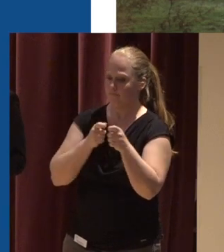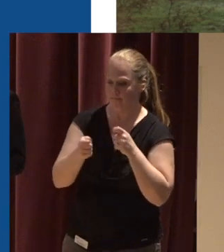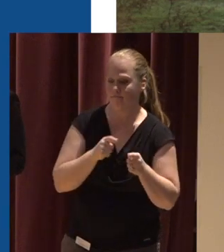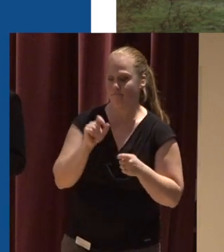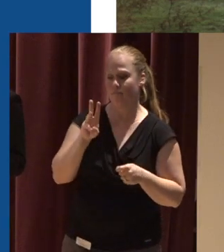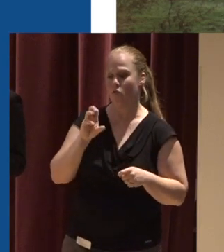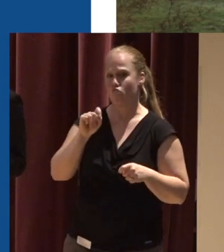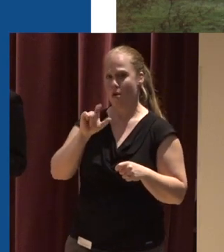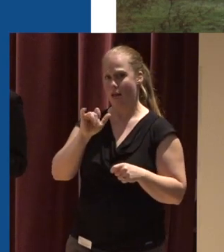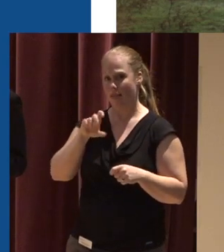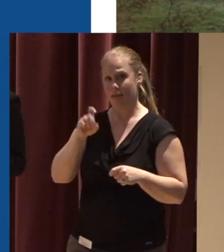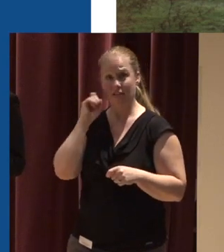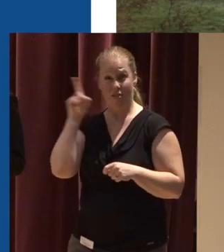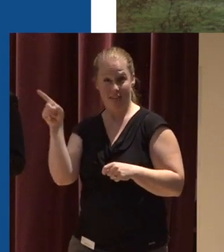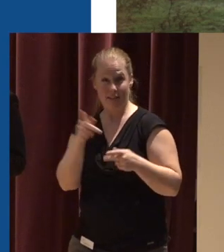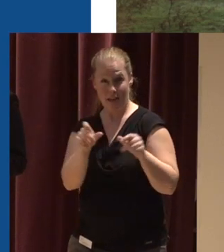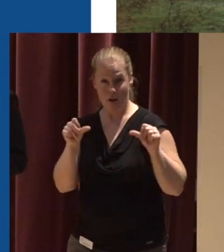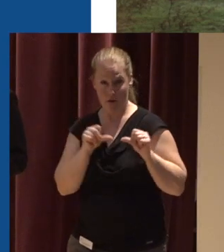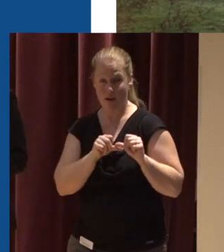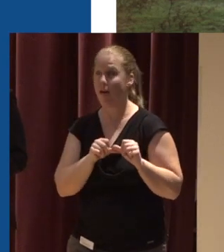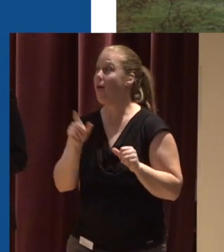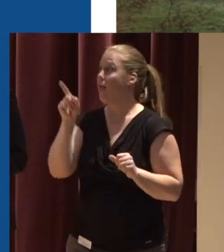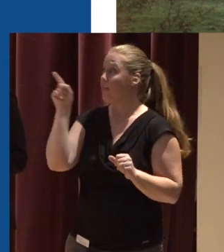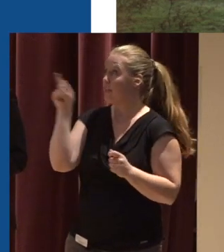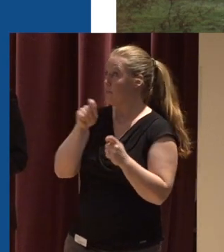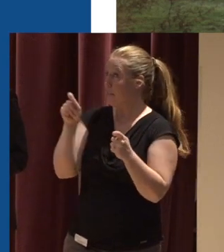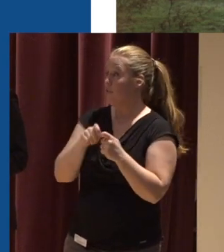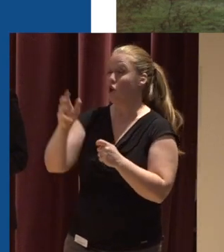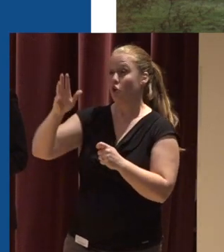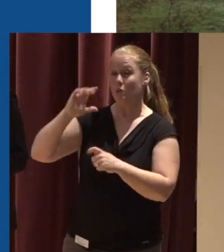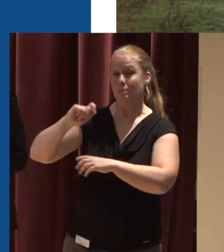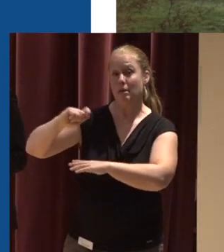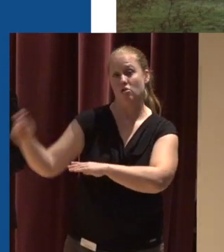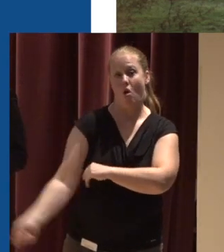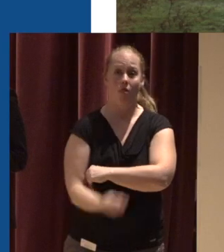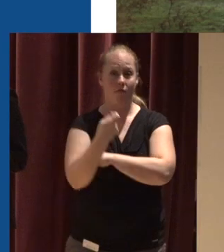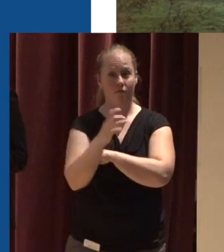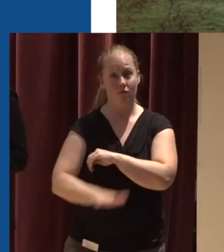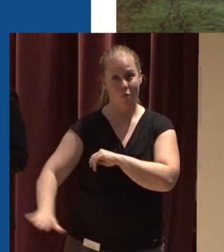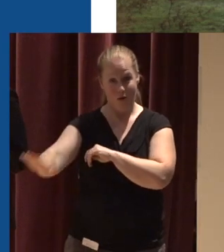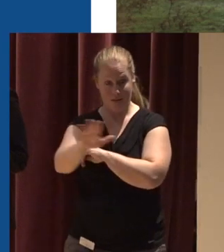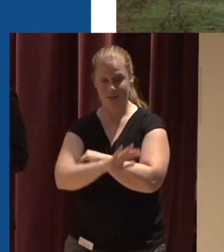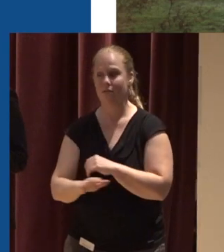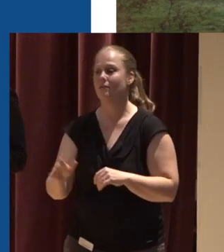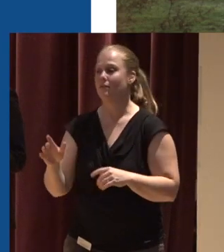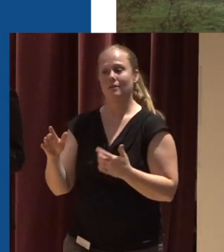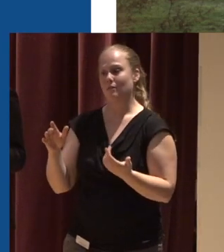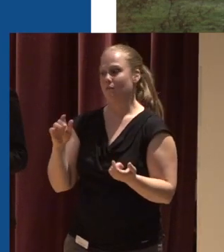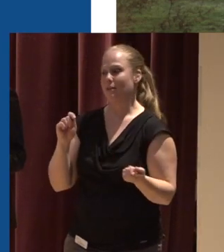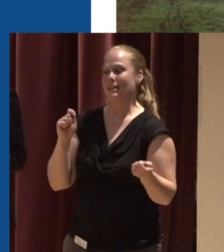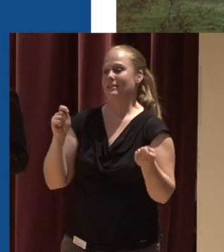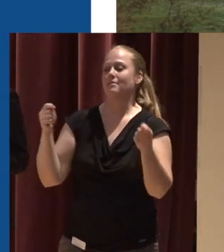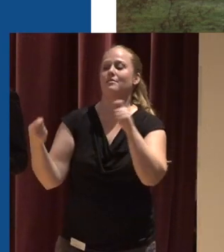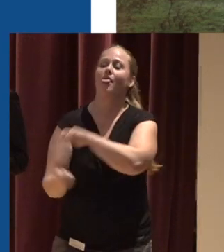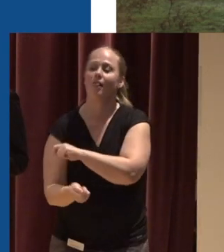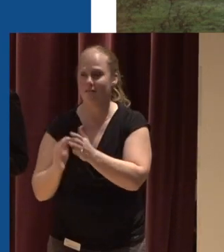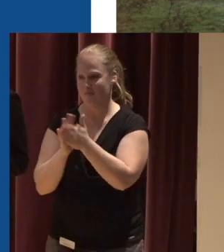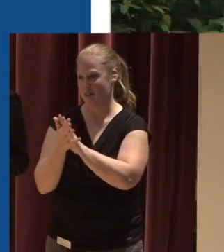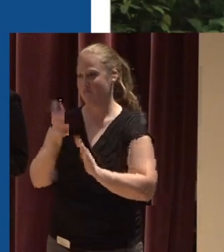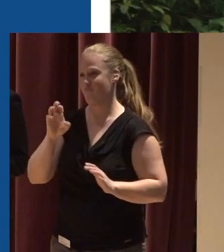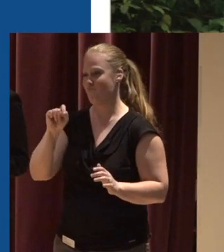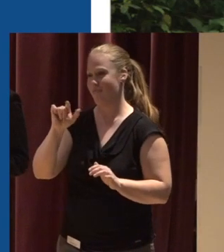this area This particular area was actually a golf course at one time And it has since reverted back to wetlands